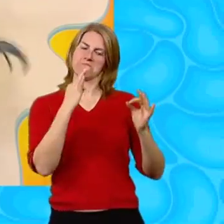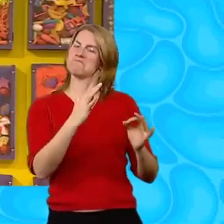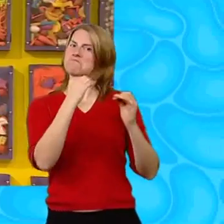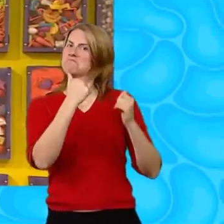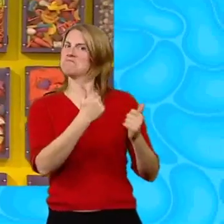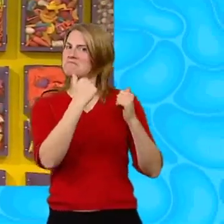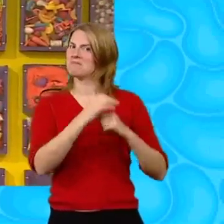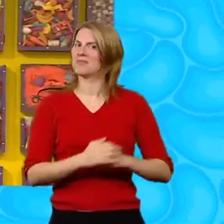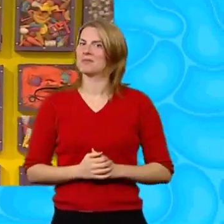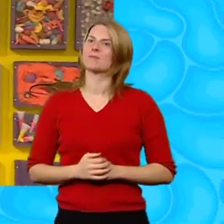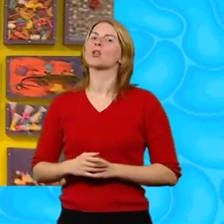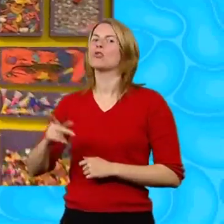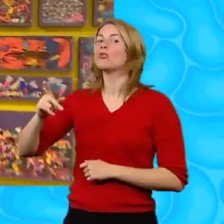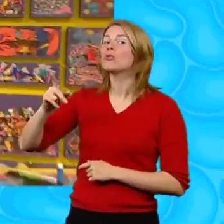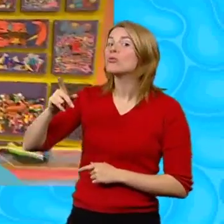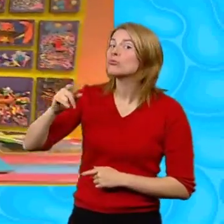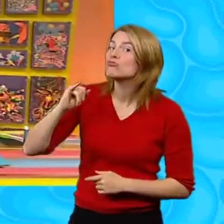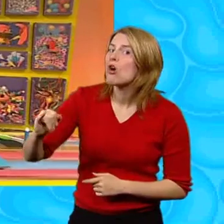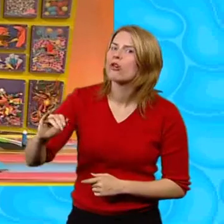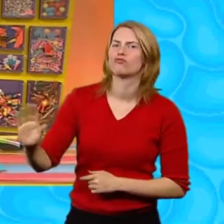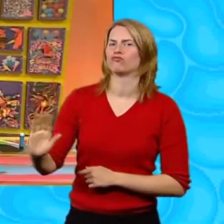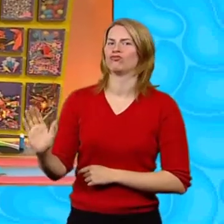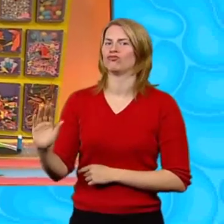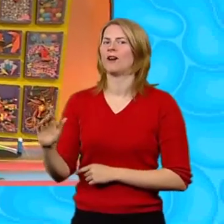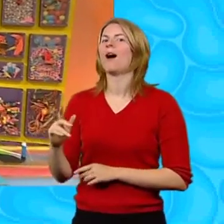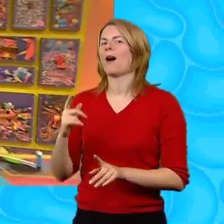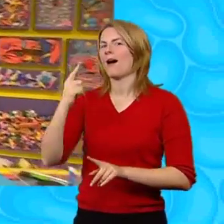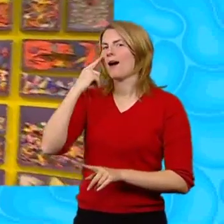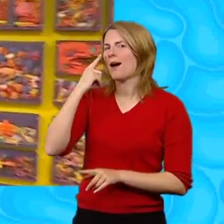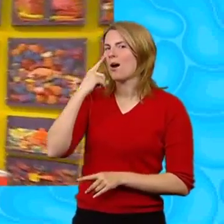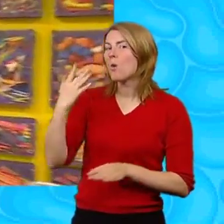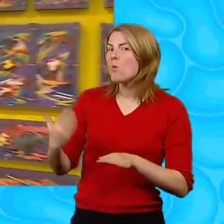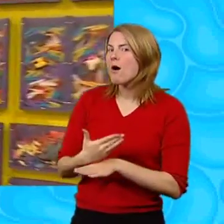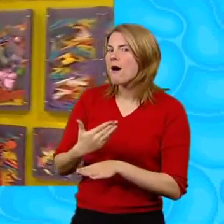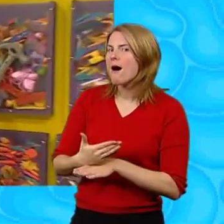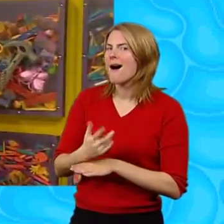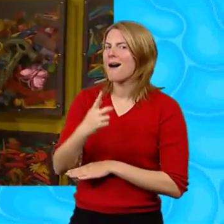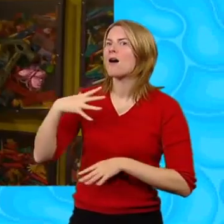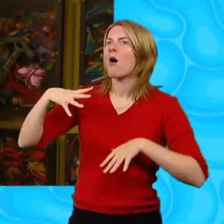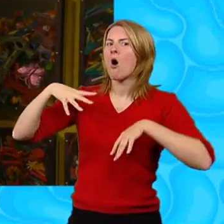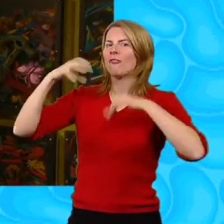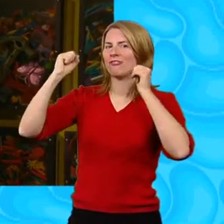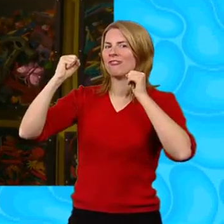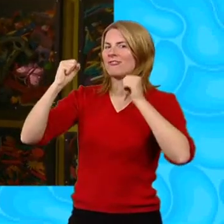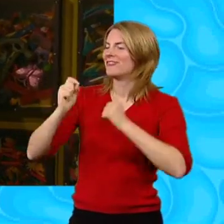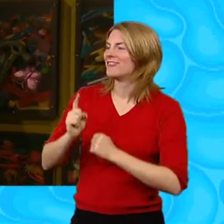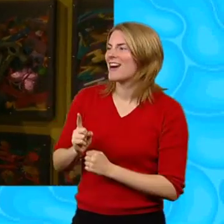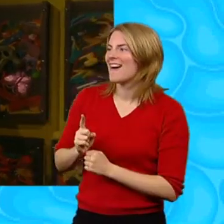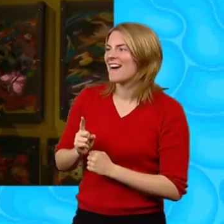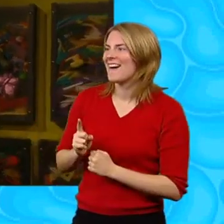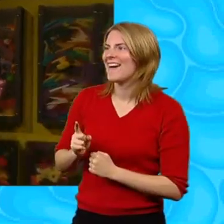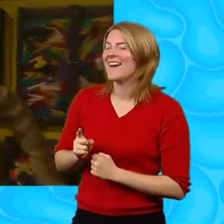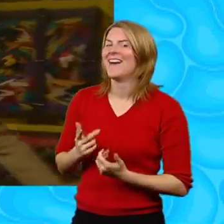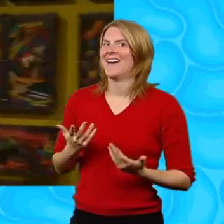You're not wrong Let's check it works Let's turn the lights down There we go